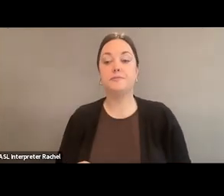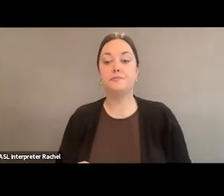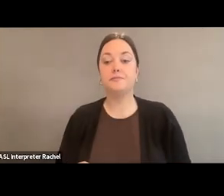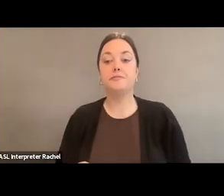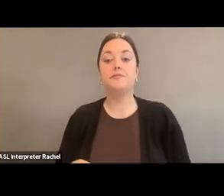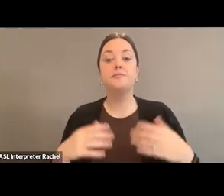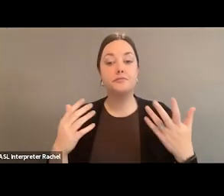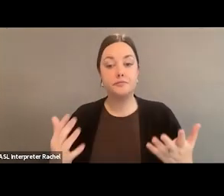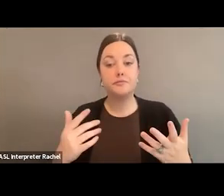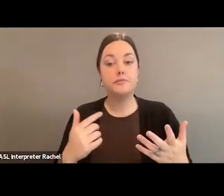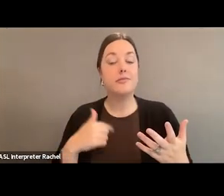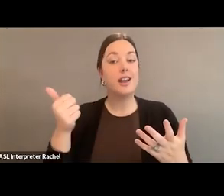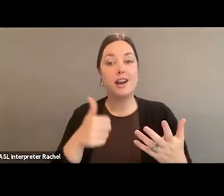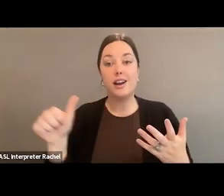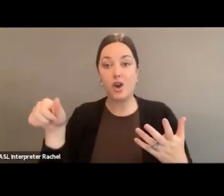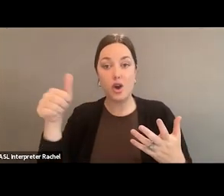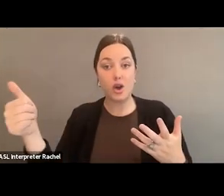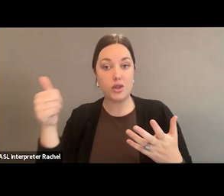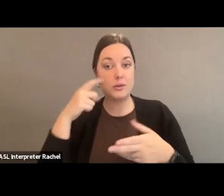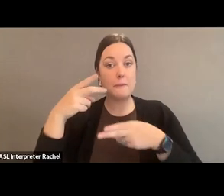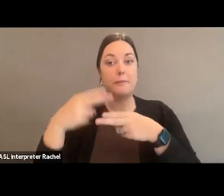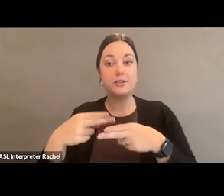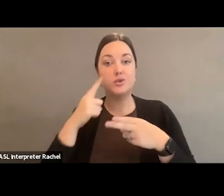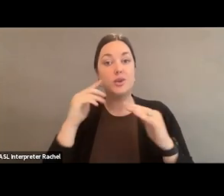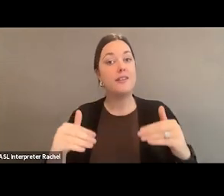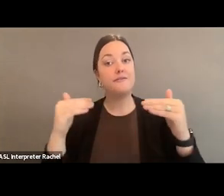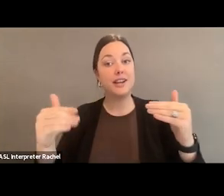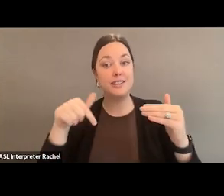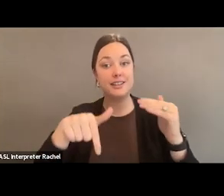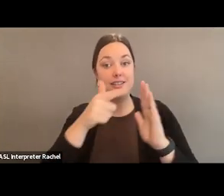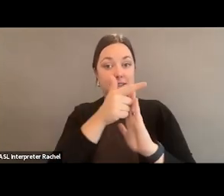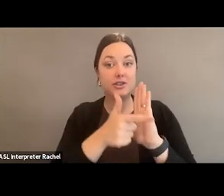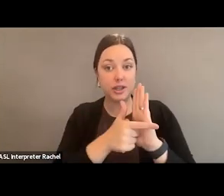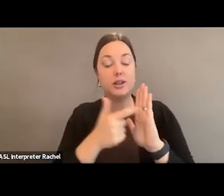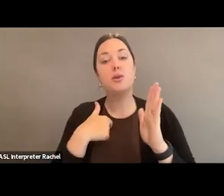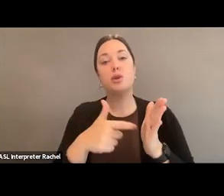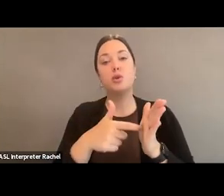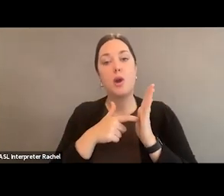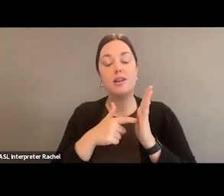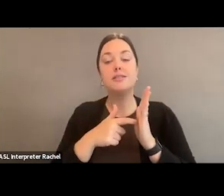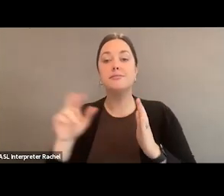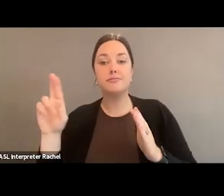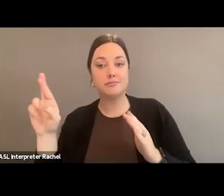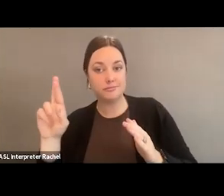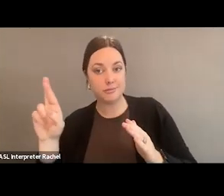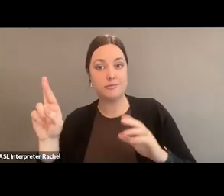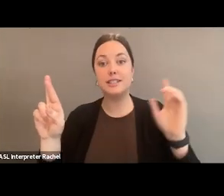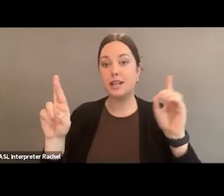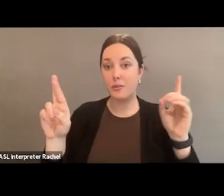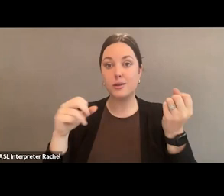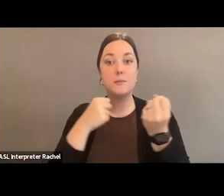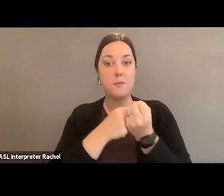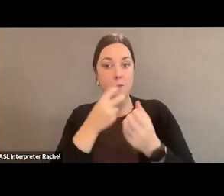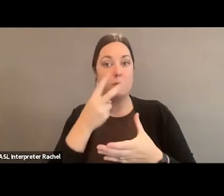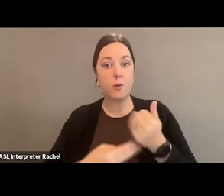we've mentioned on this call, in order to advance this legislation, it does require bipartisan support. So given the current congressional